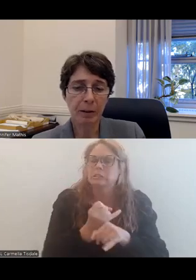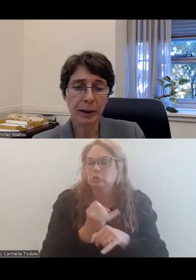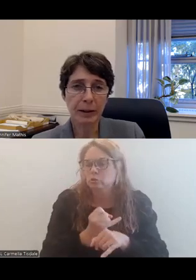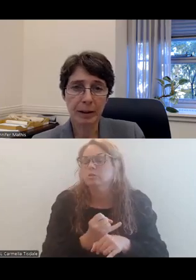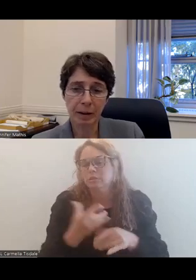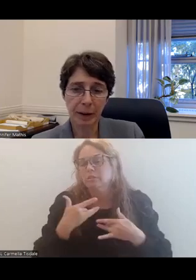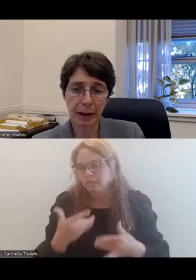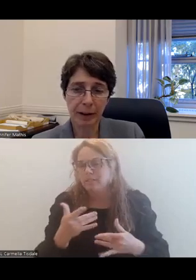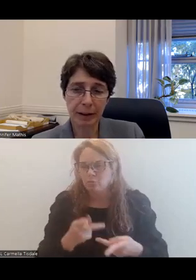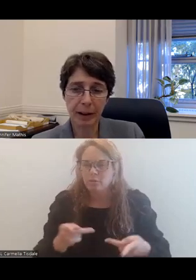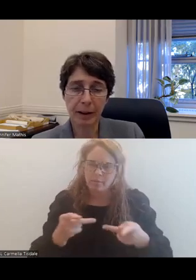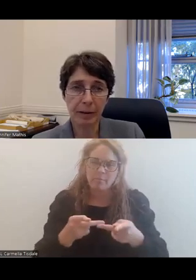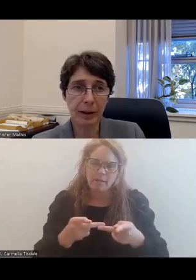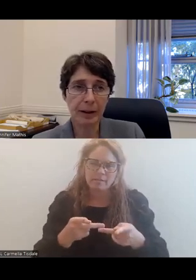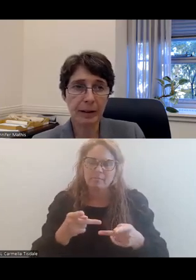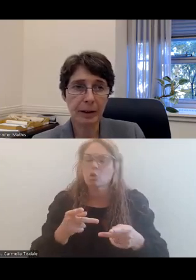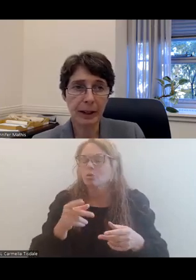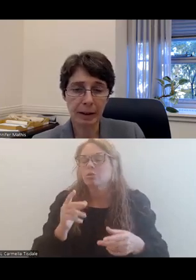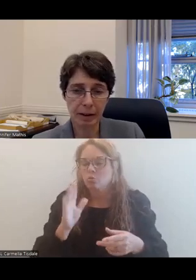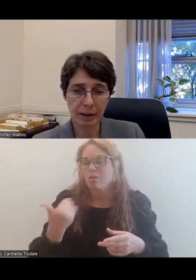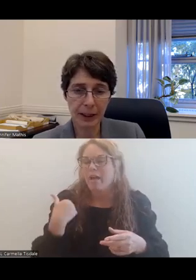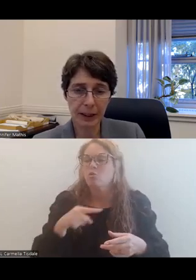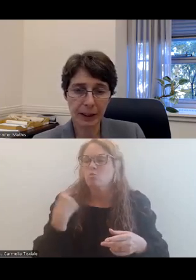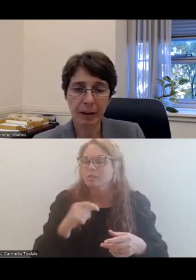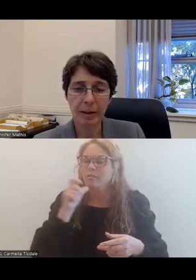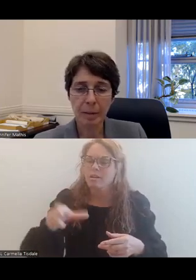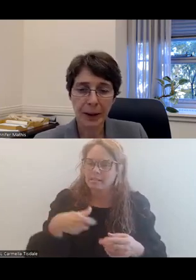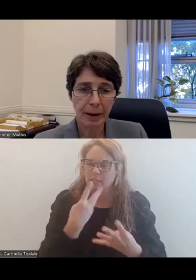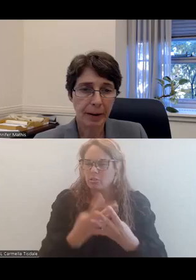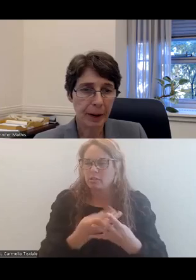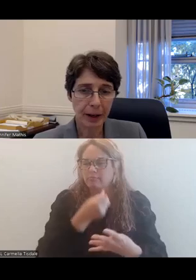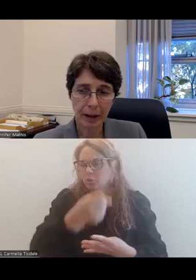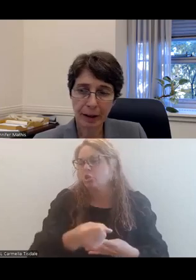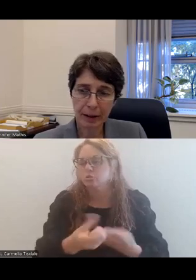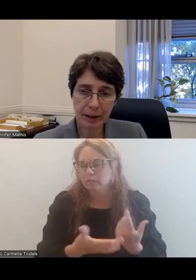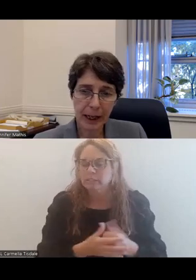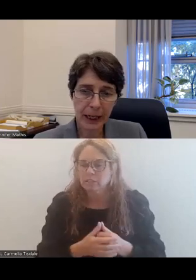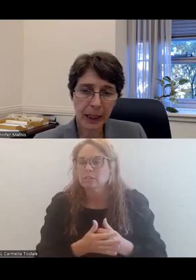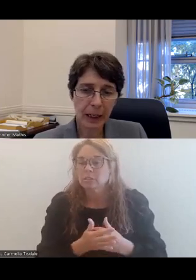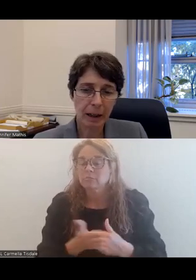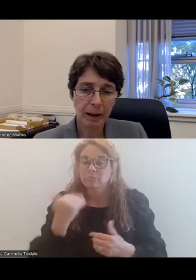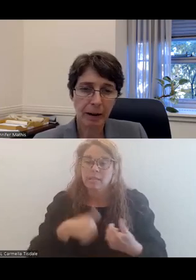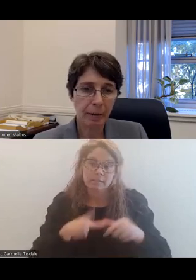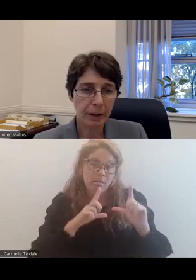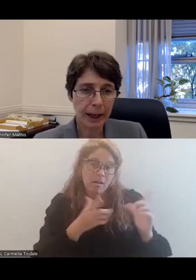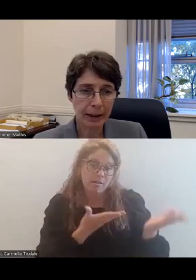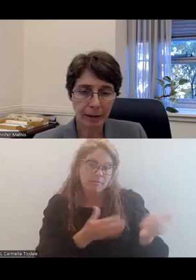places also places them at risk of unnecessary incarceration. And next slide.